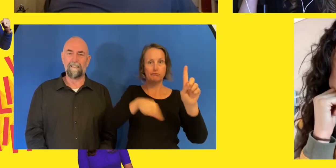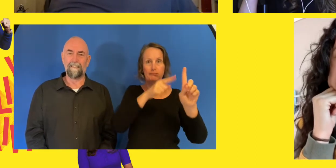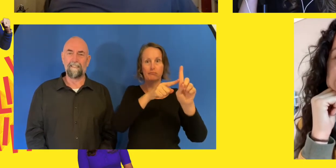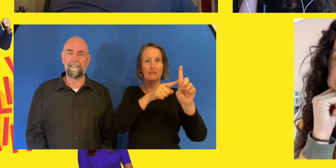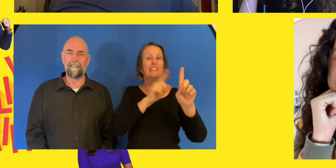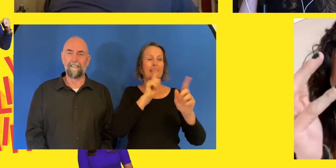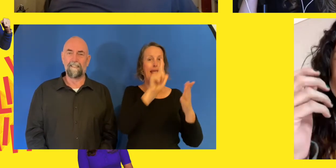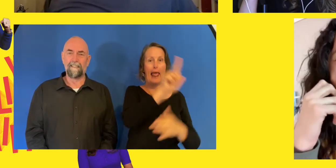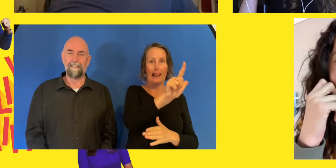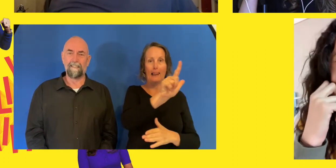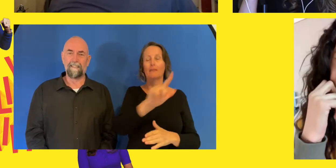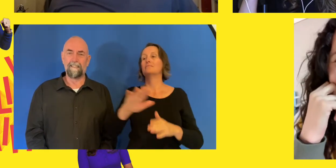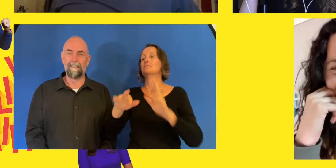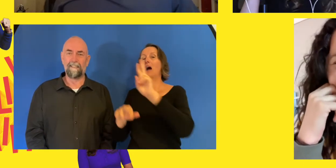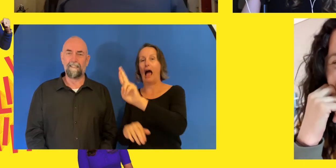Bobby. Come on now.